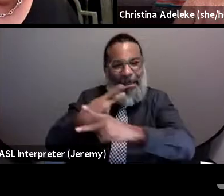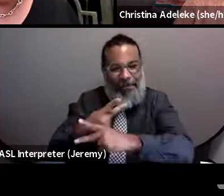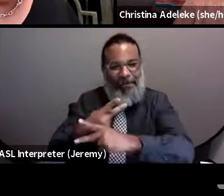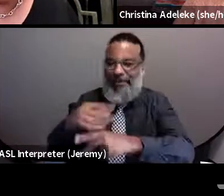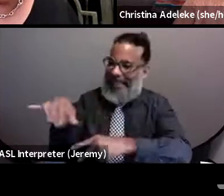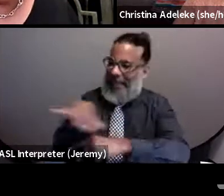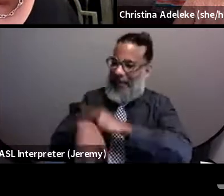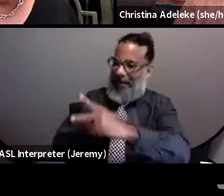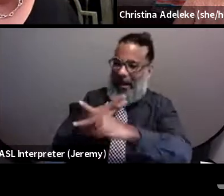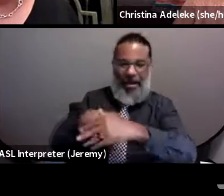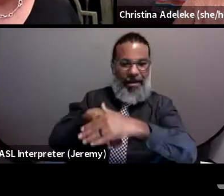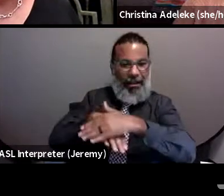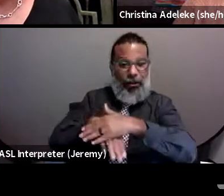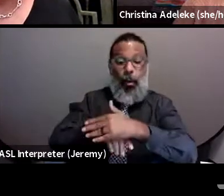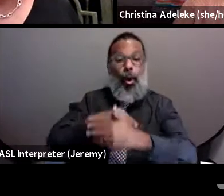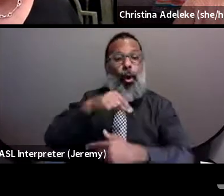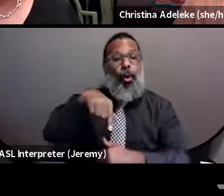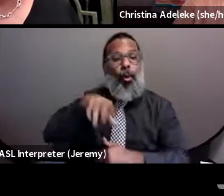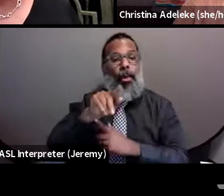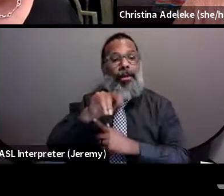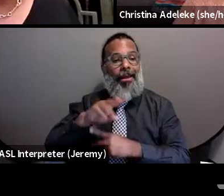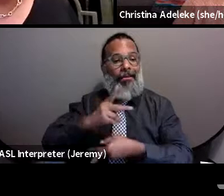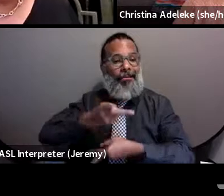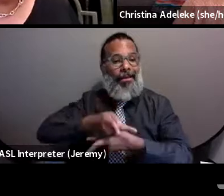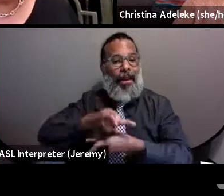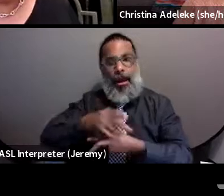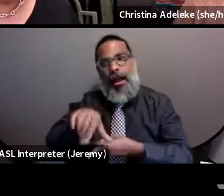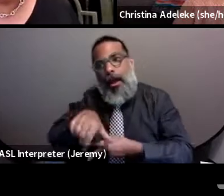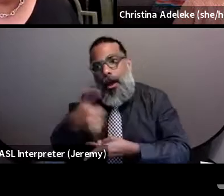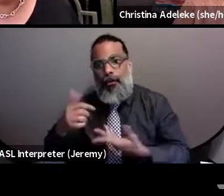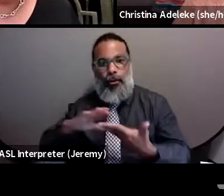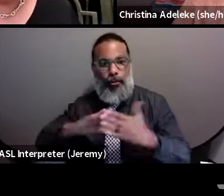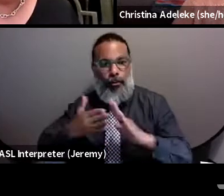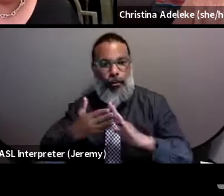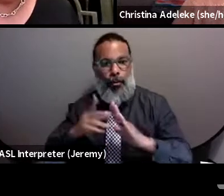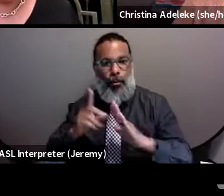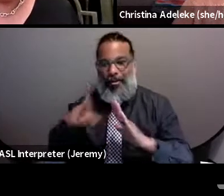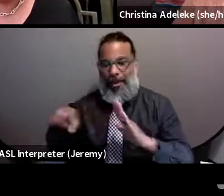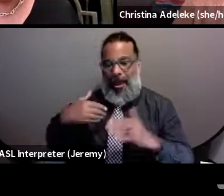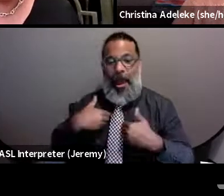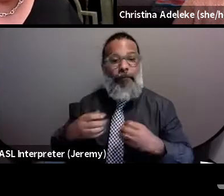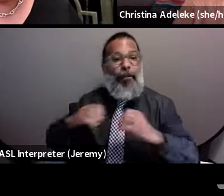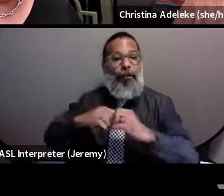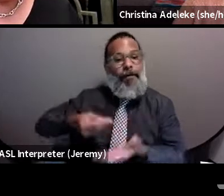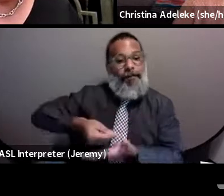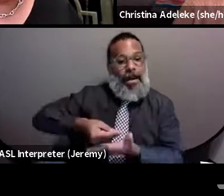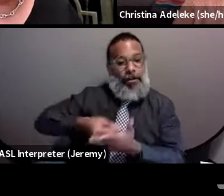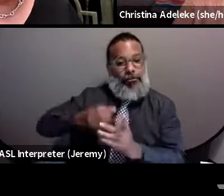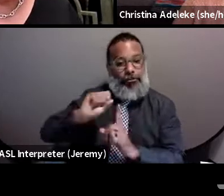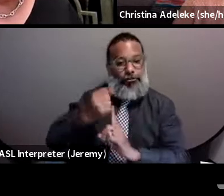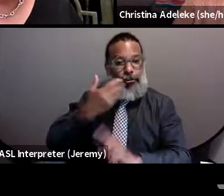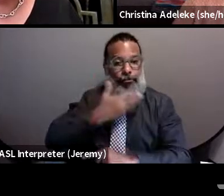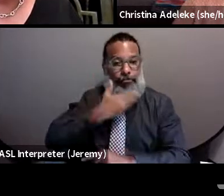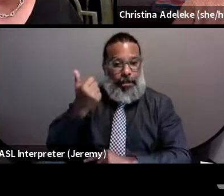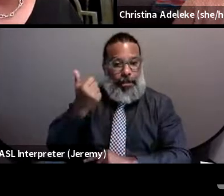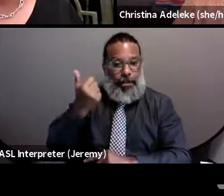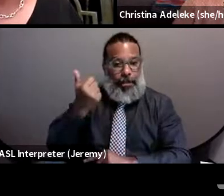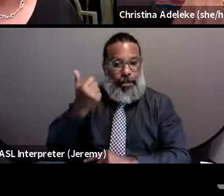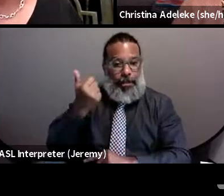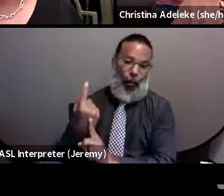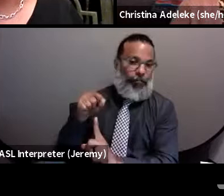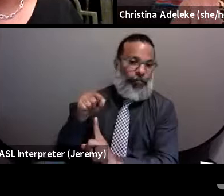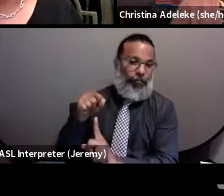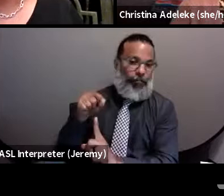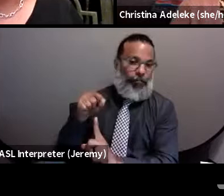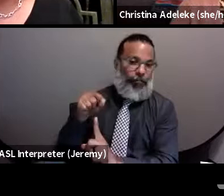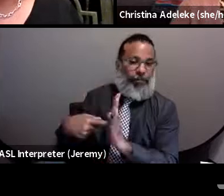that other communities that have a better financial situation, to mention, to one, you know, or, you know,